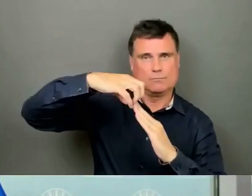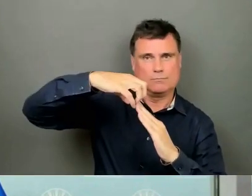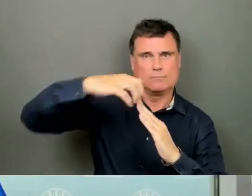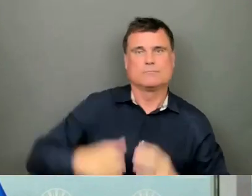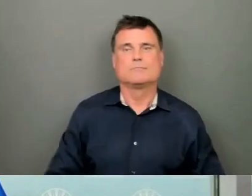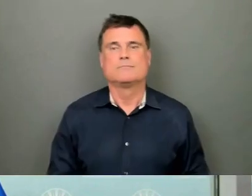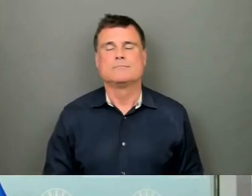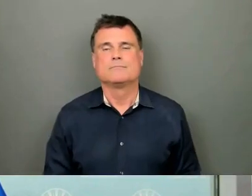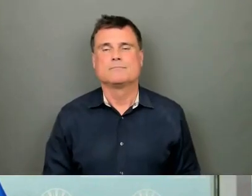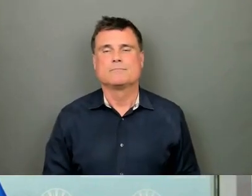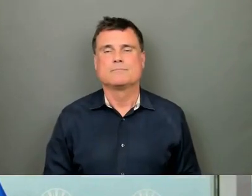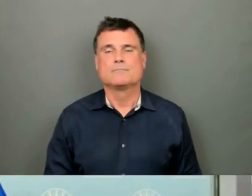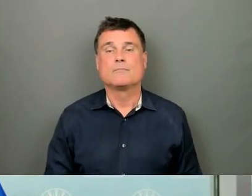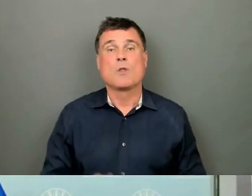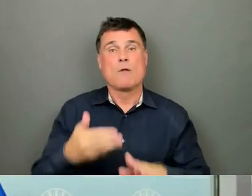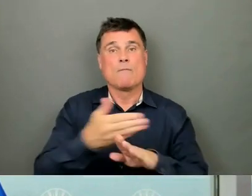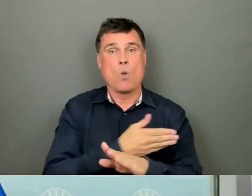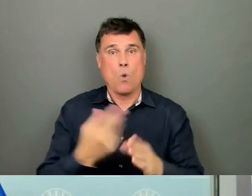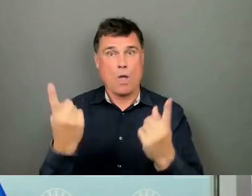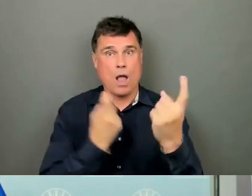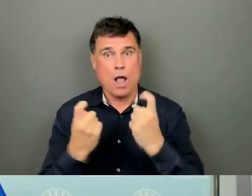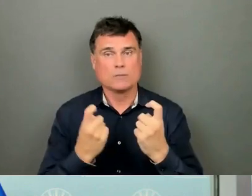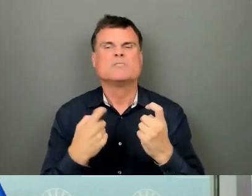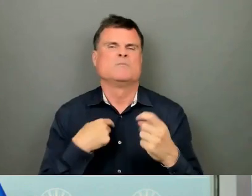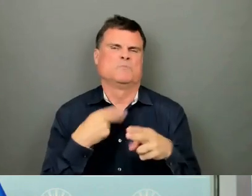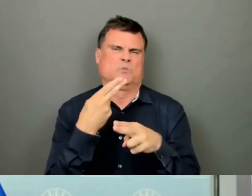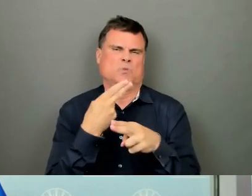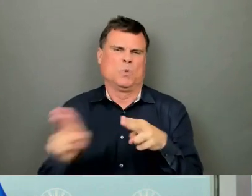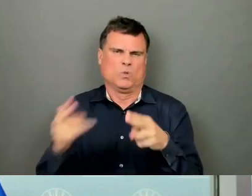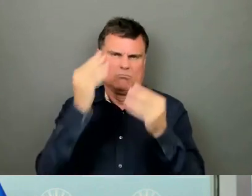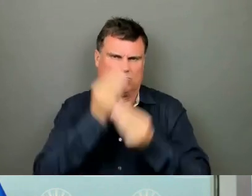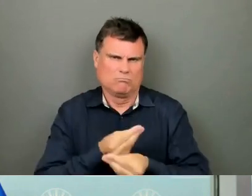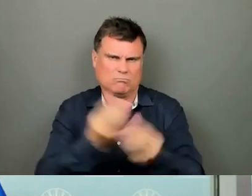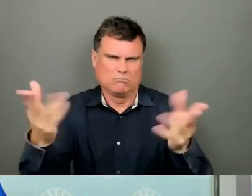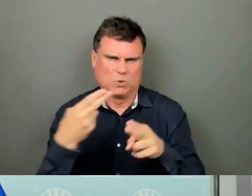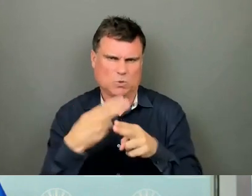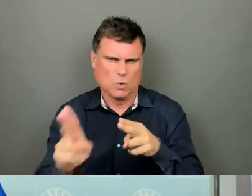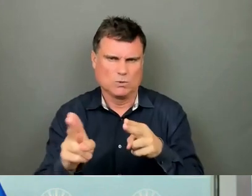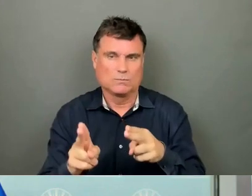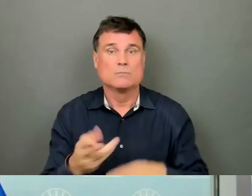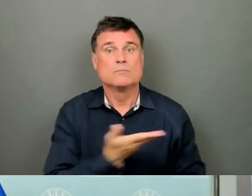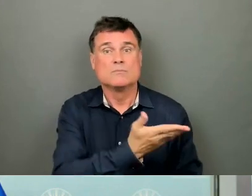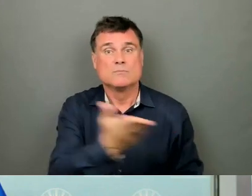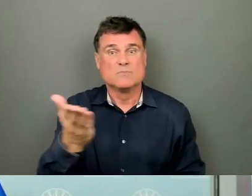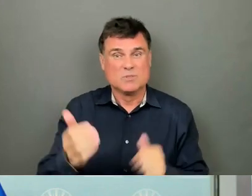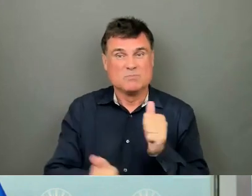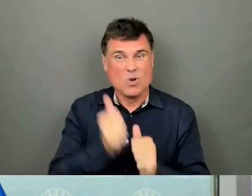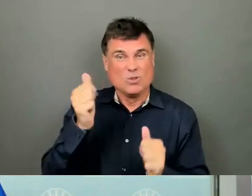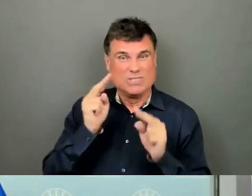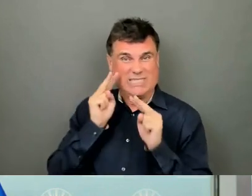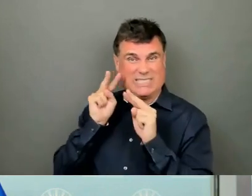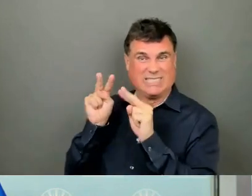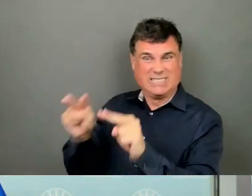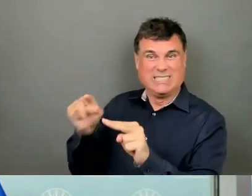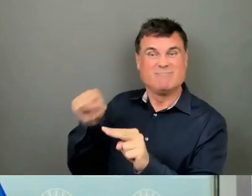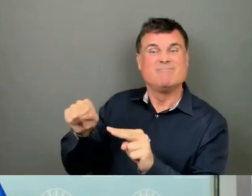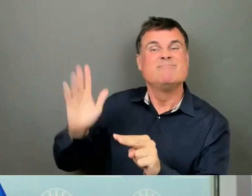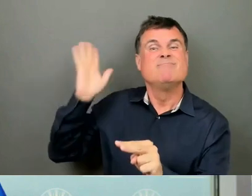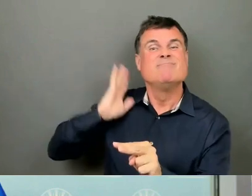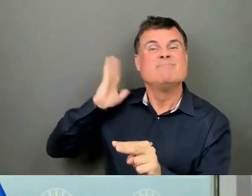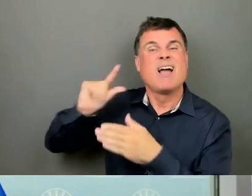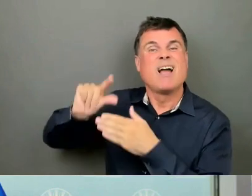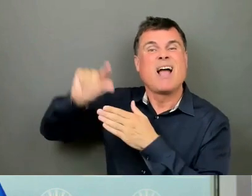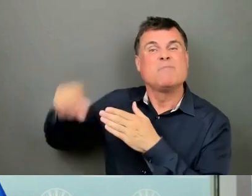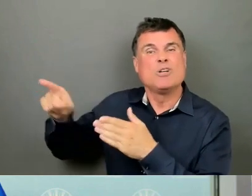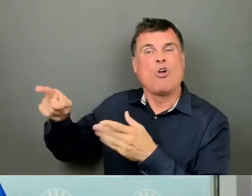your questions, I'd like to make a brief statement this afternoon. By now, most of you will have seen and reviewed the contract entered into by the previous government